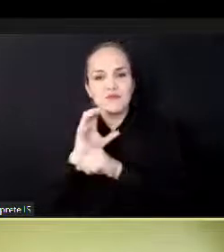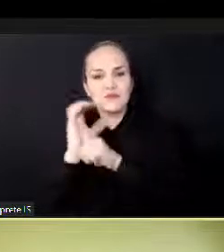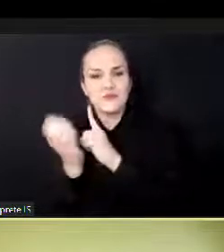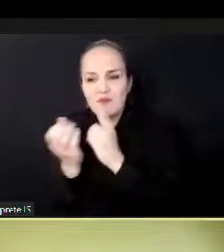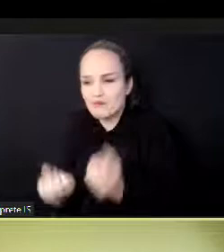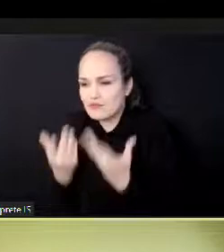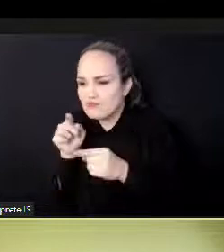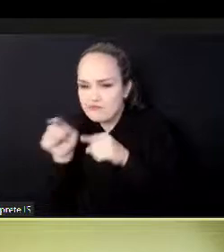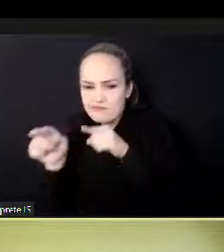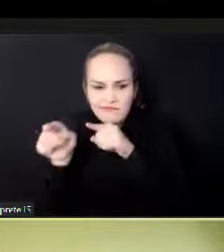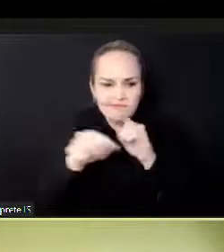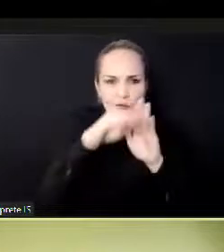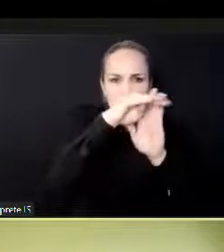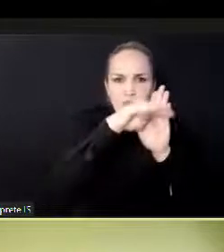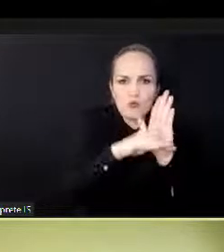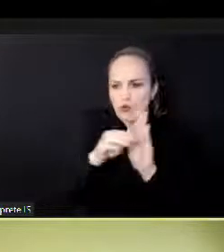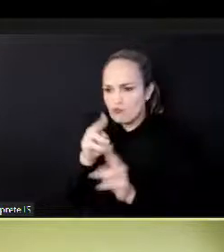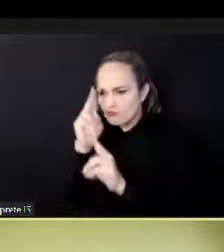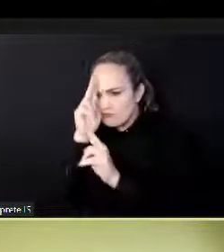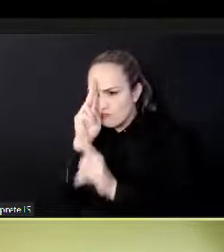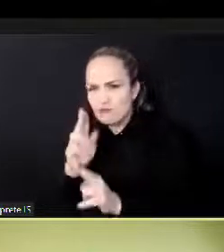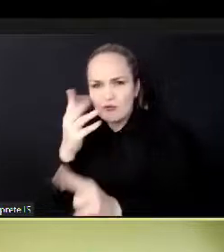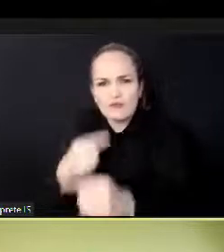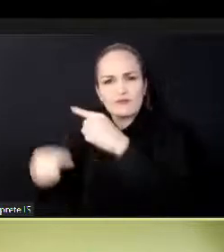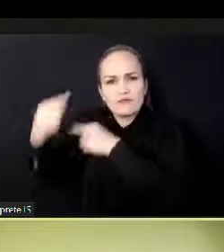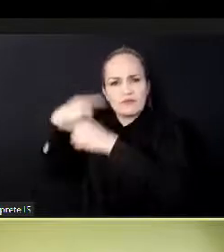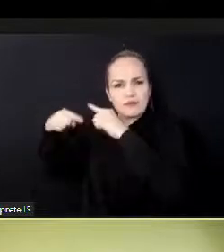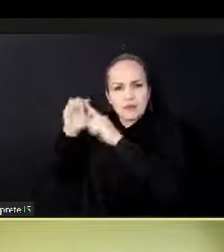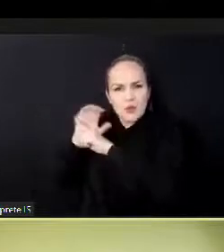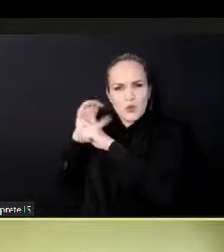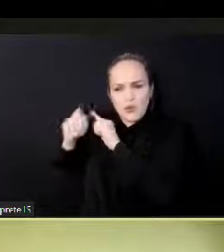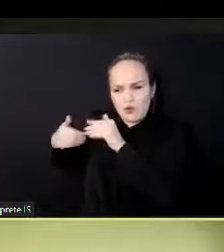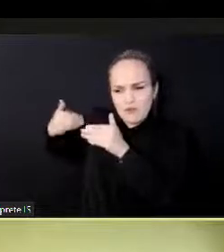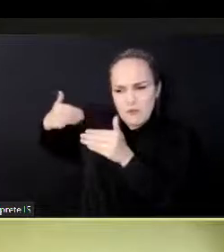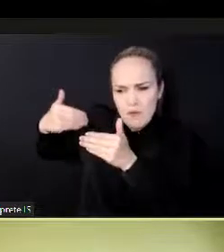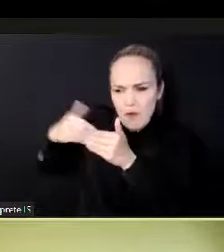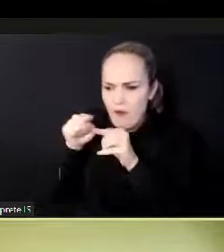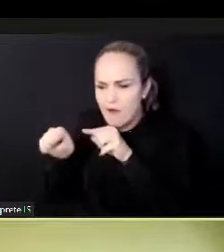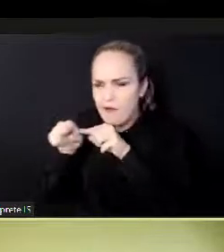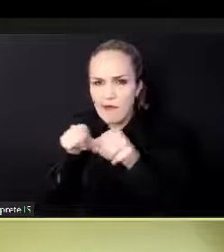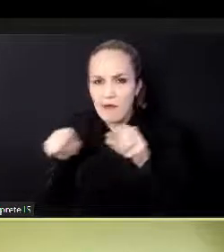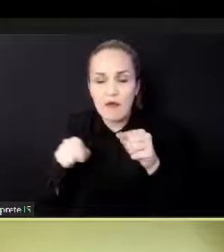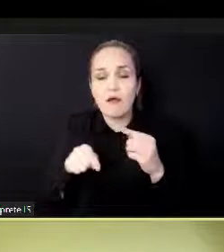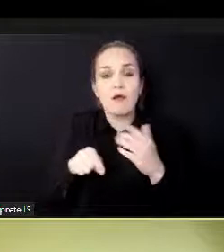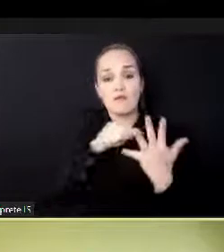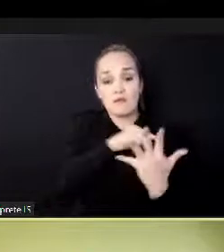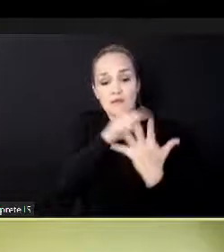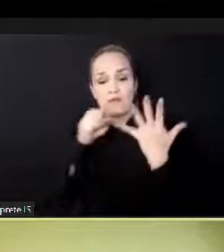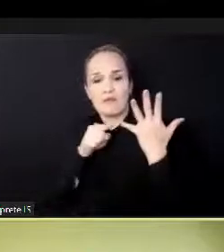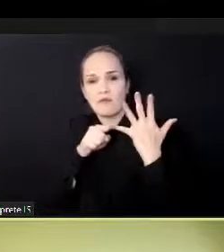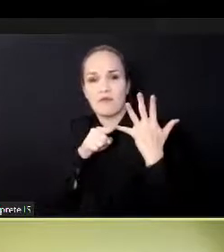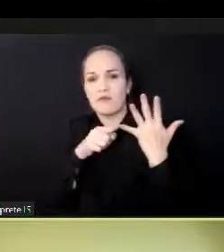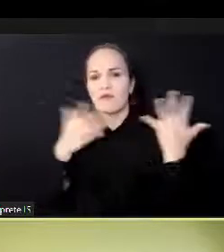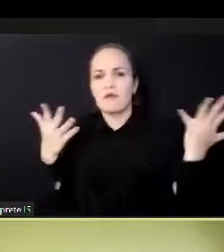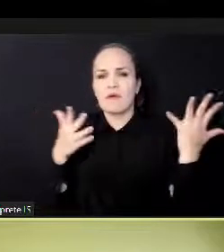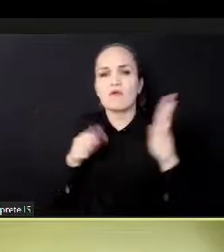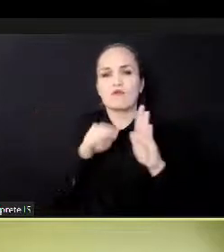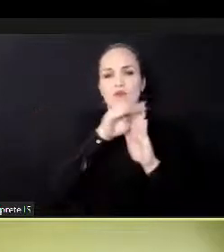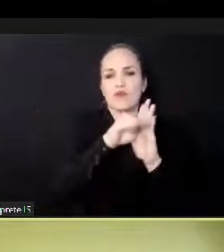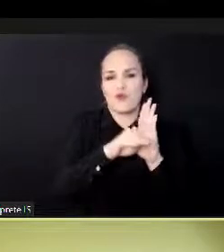protocol, uh, that is the Kampala protocol on voluntary registration of copyrights and related rights.